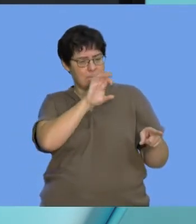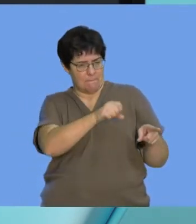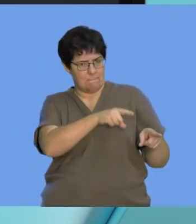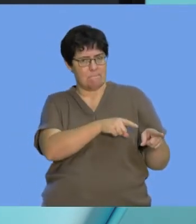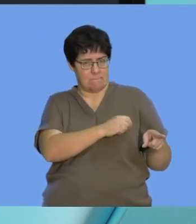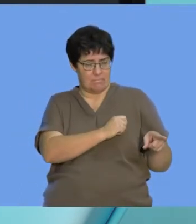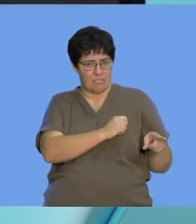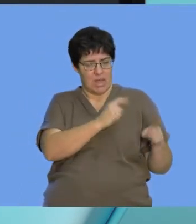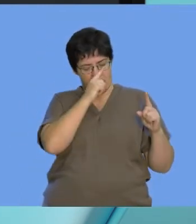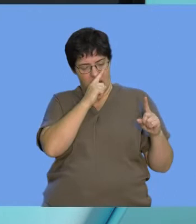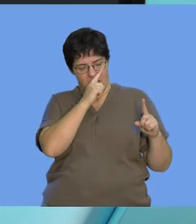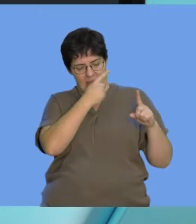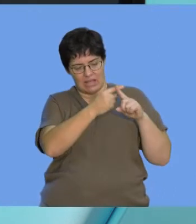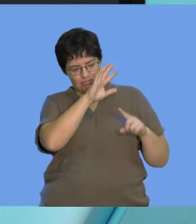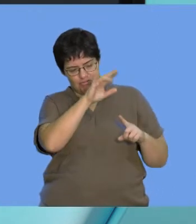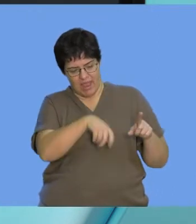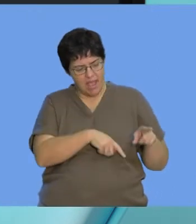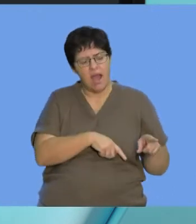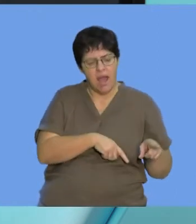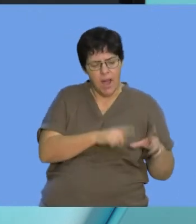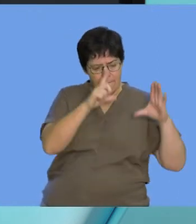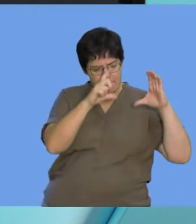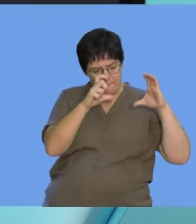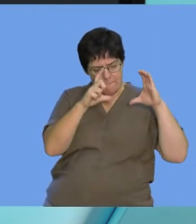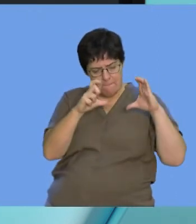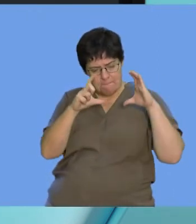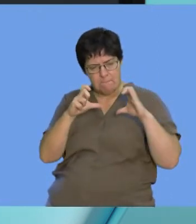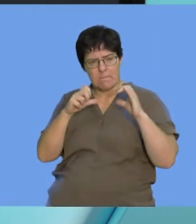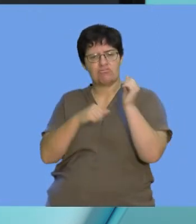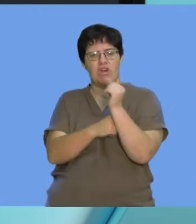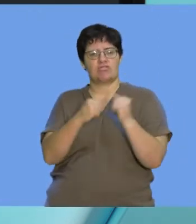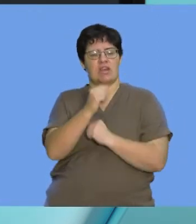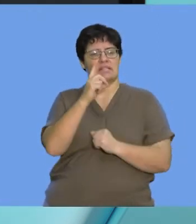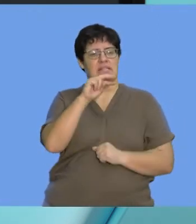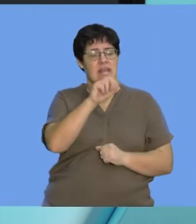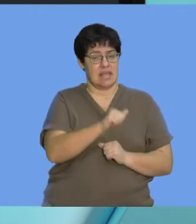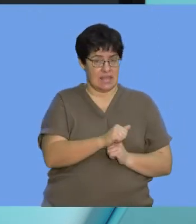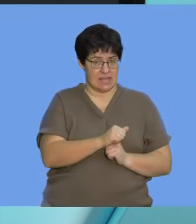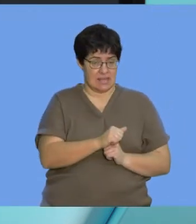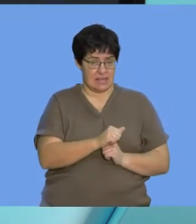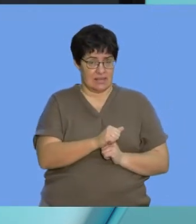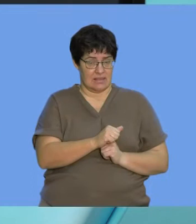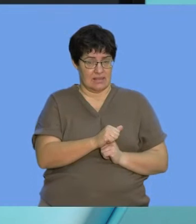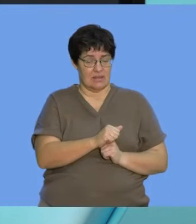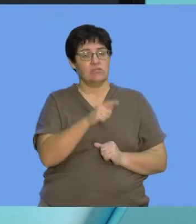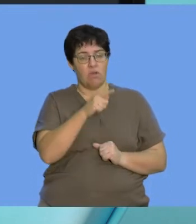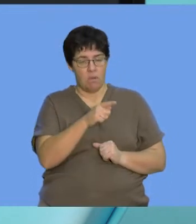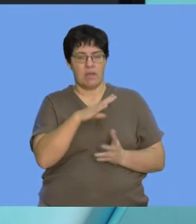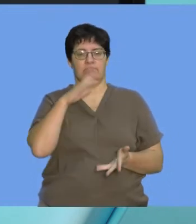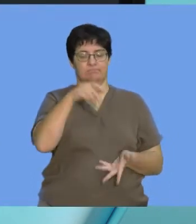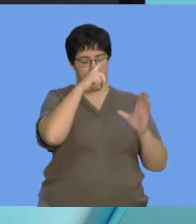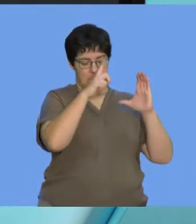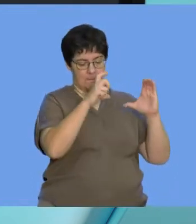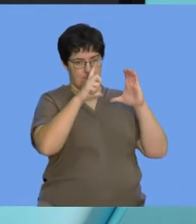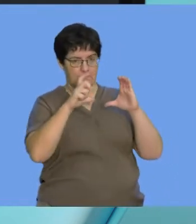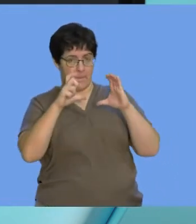and x-ray these. And so, she was x-raying these and photographing the structure of DNA on photographs that she was